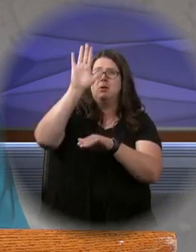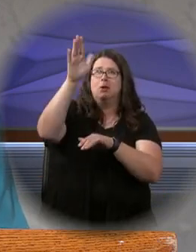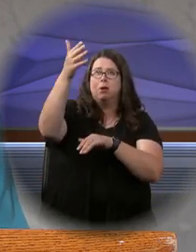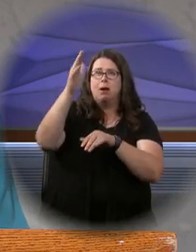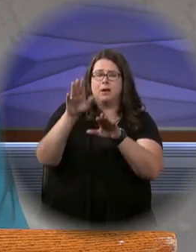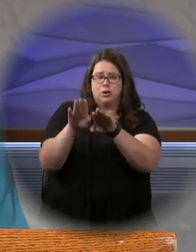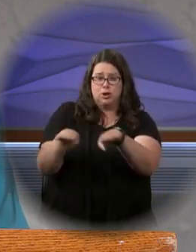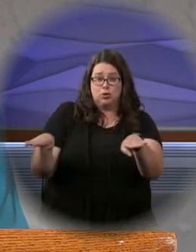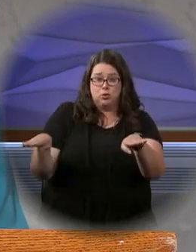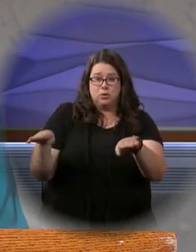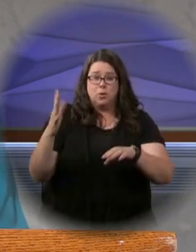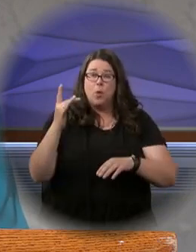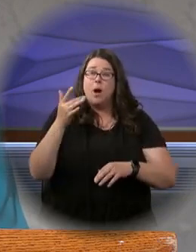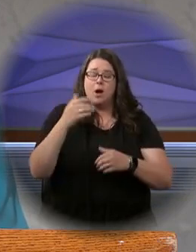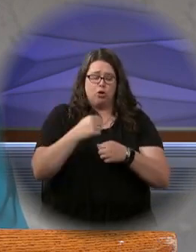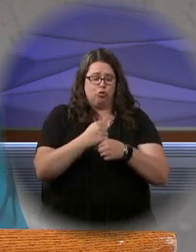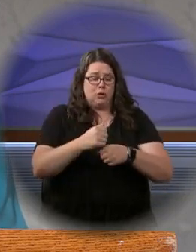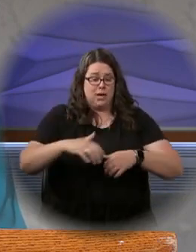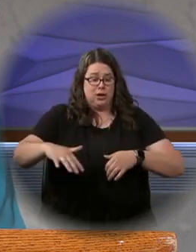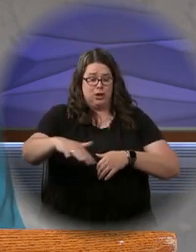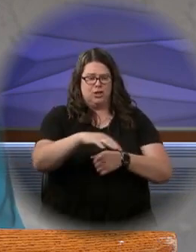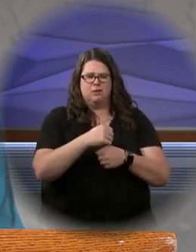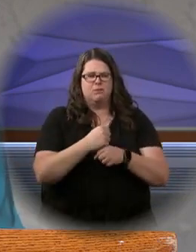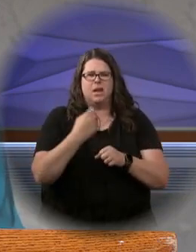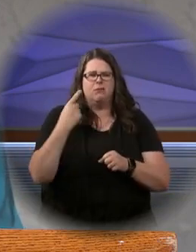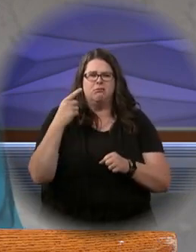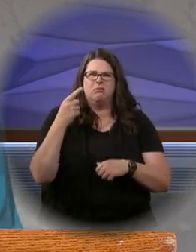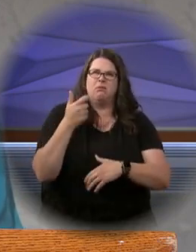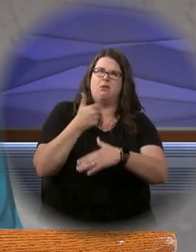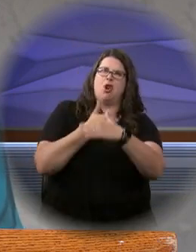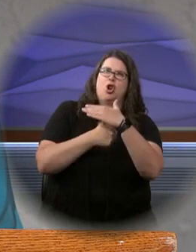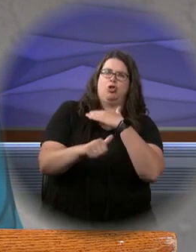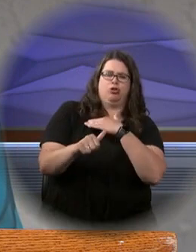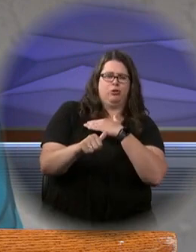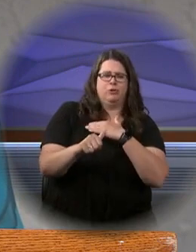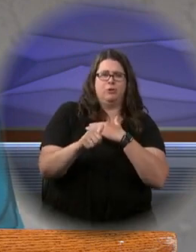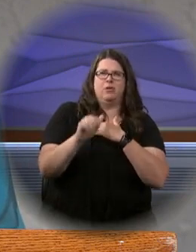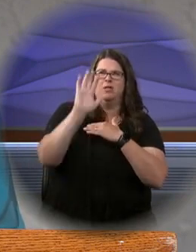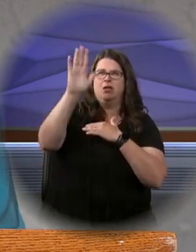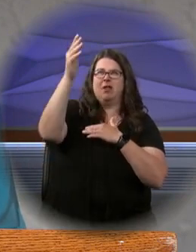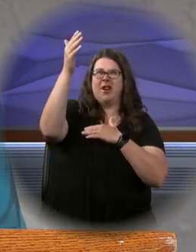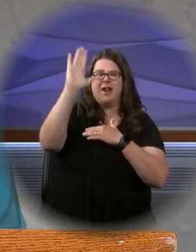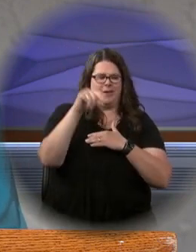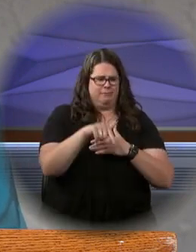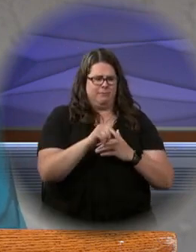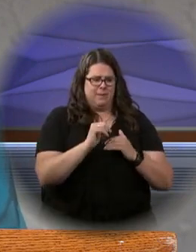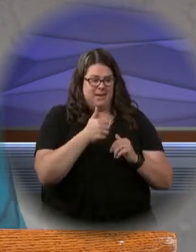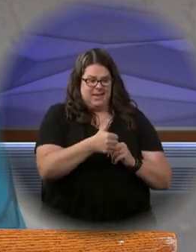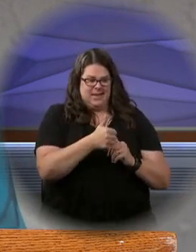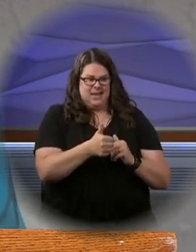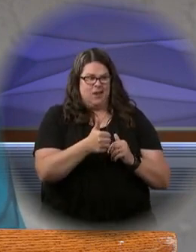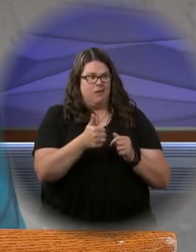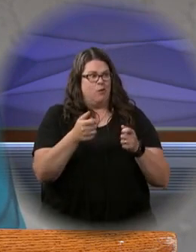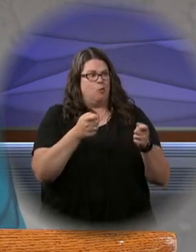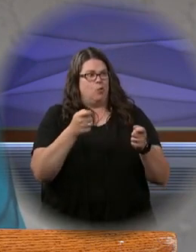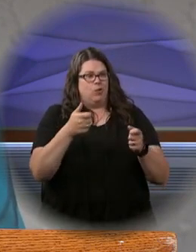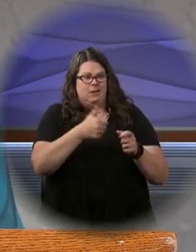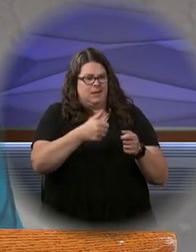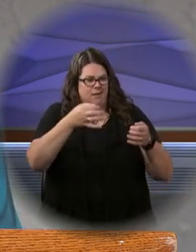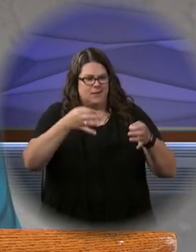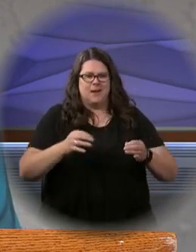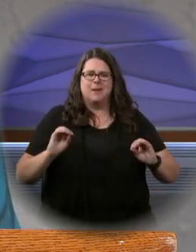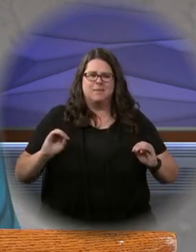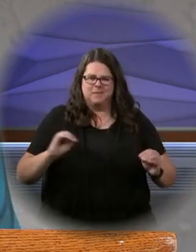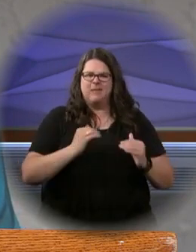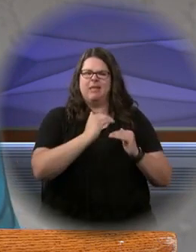For creation was made subject to fertility, not of its own accord, but